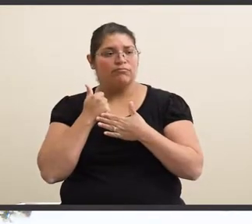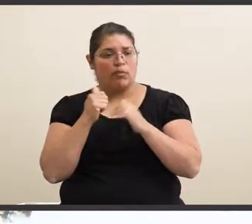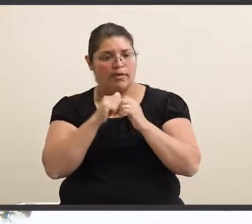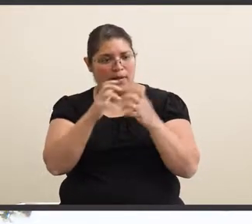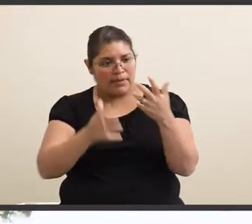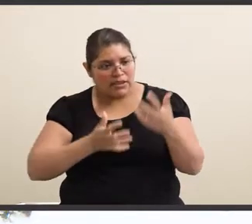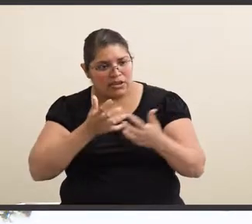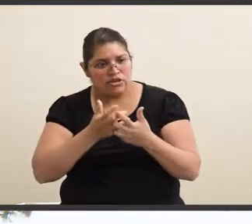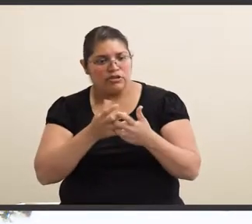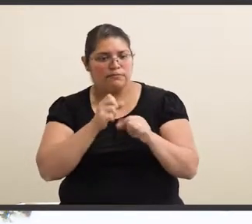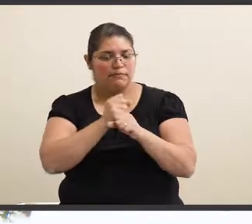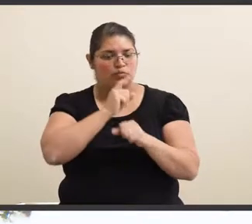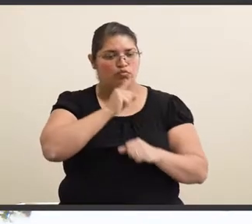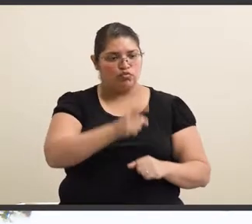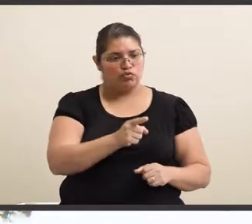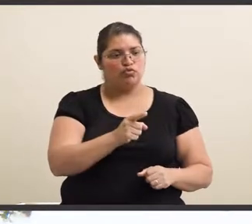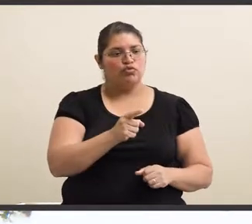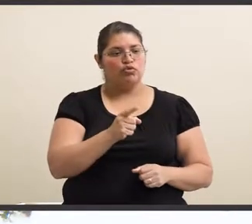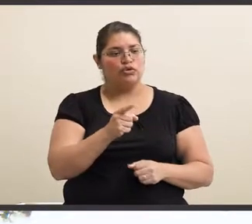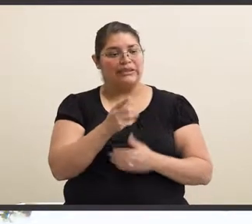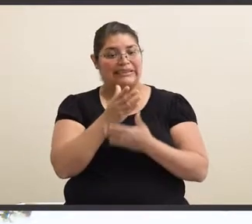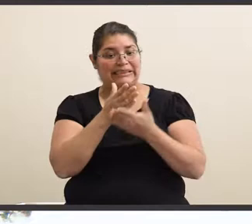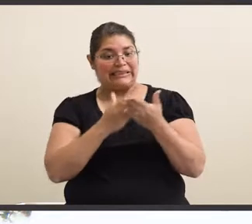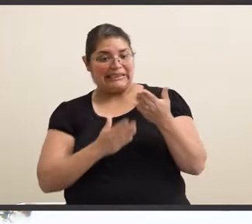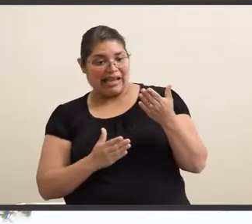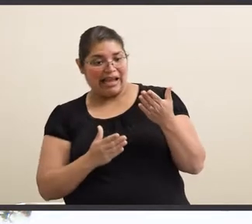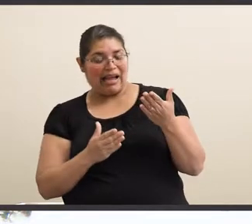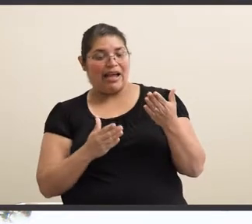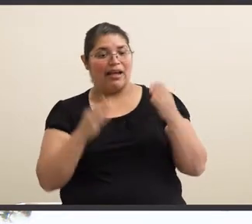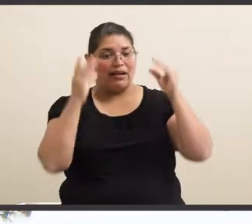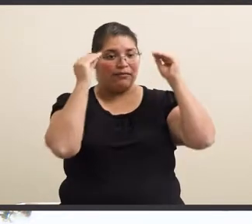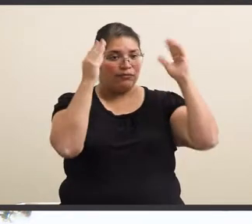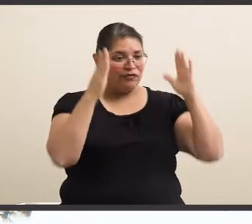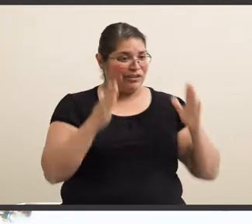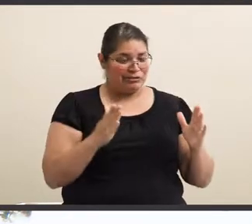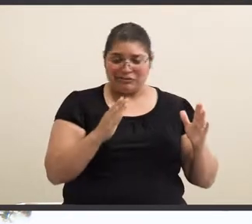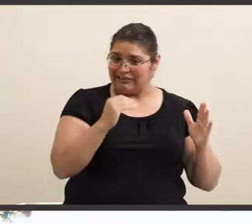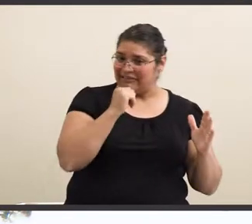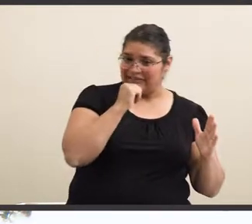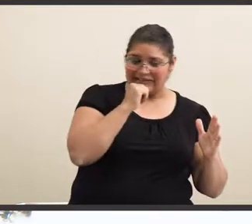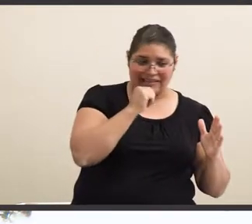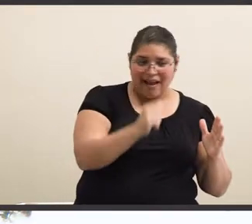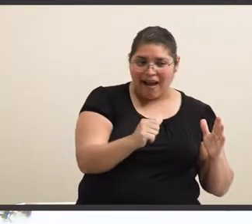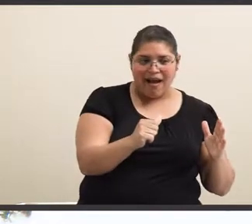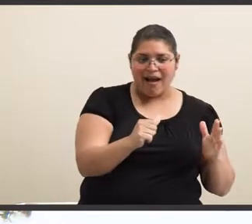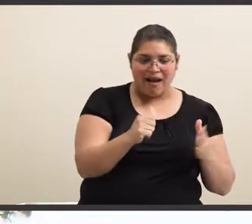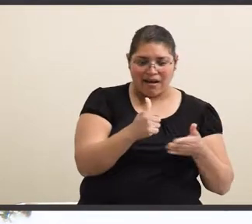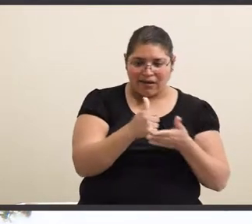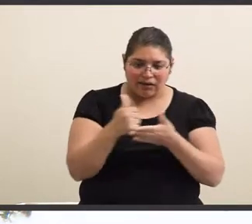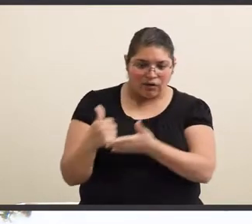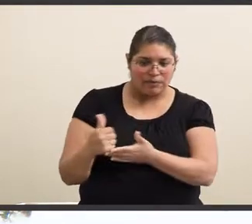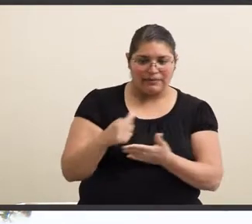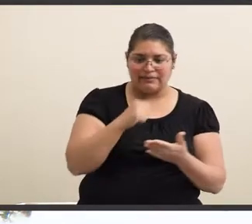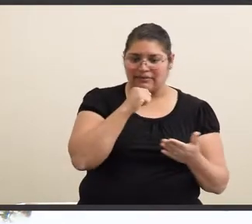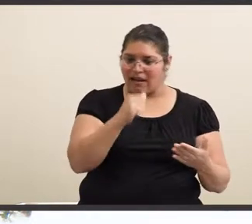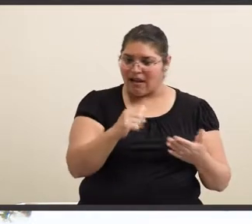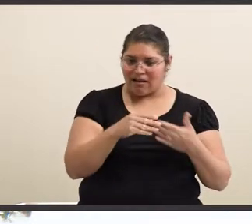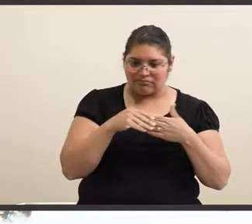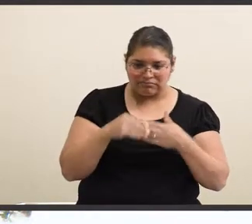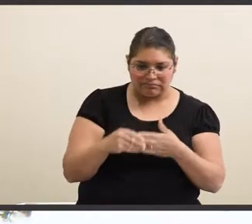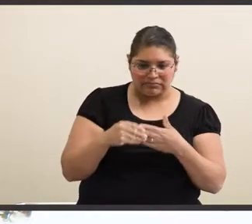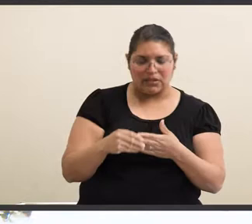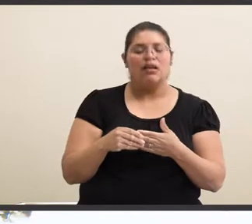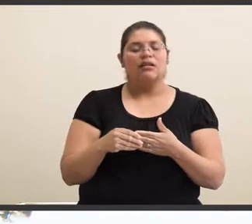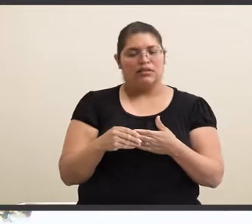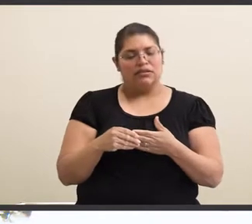and ensuring that some of the professors were not as open to ensuring